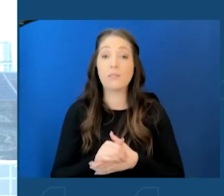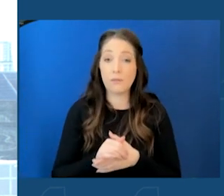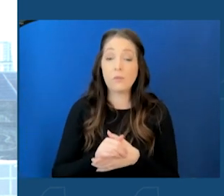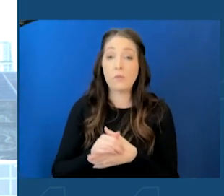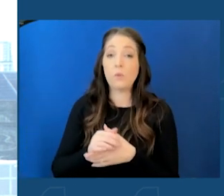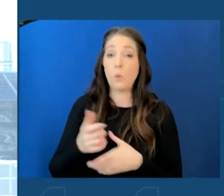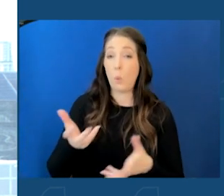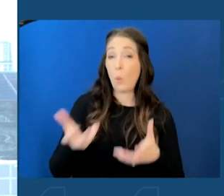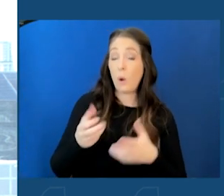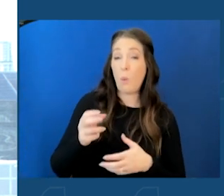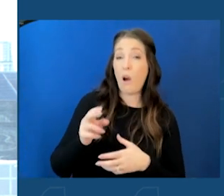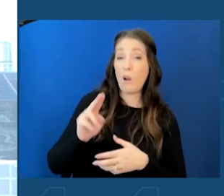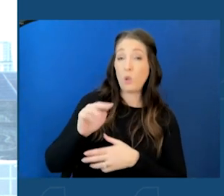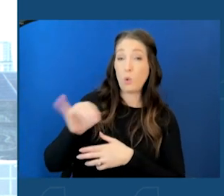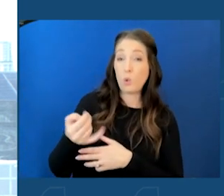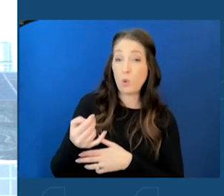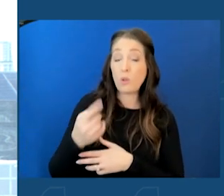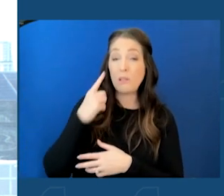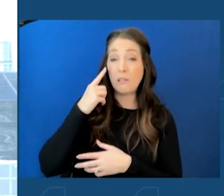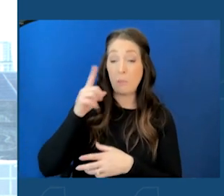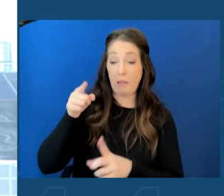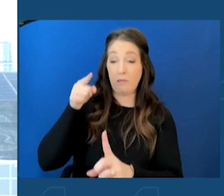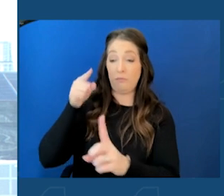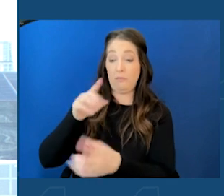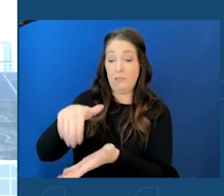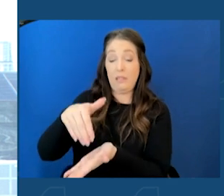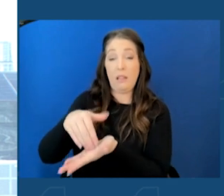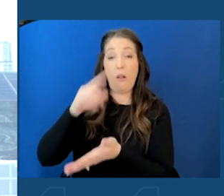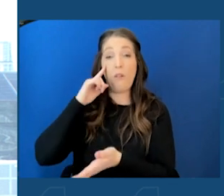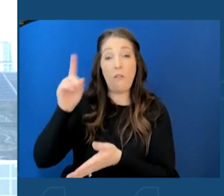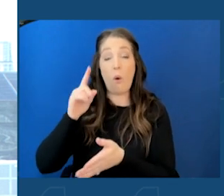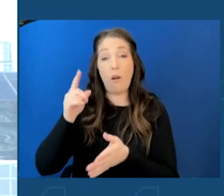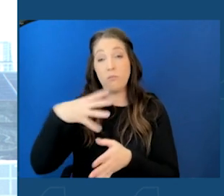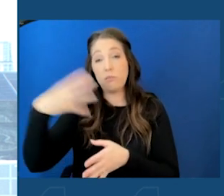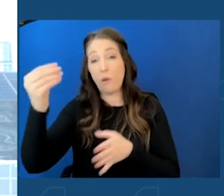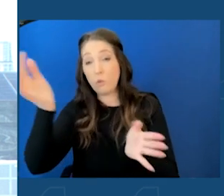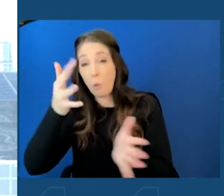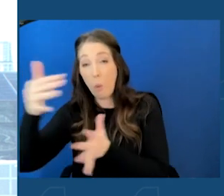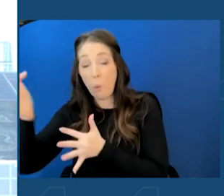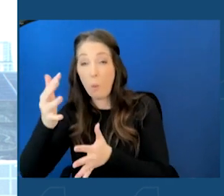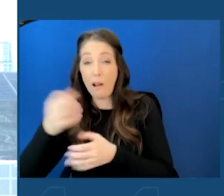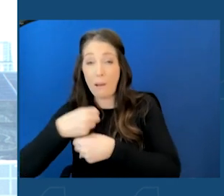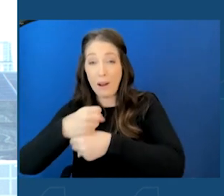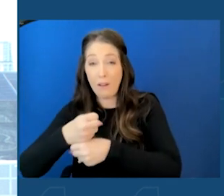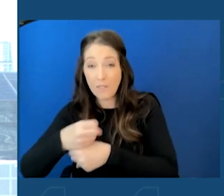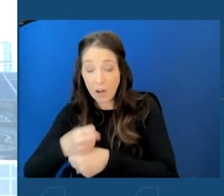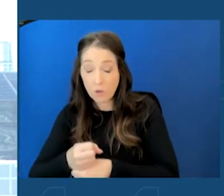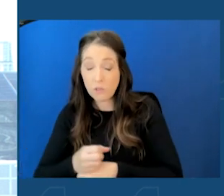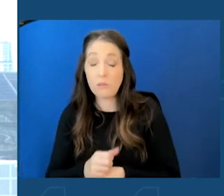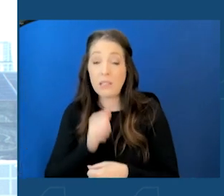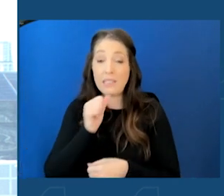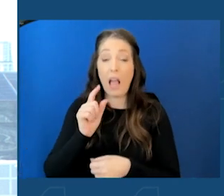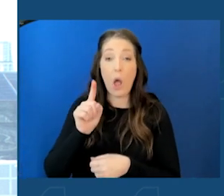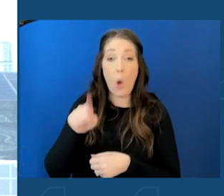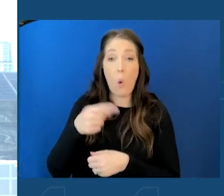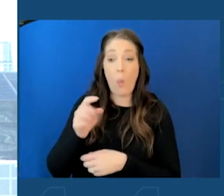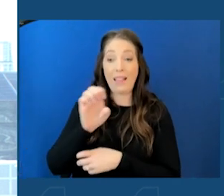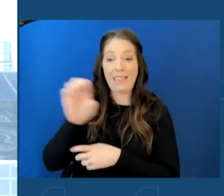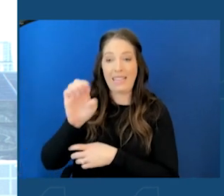wind component manufacturing and logistics and marshalling, not just along the eastern seaboard, but nationally.